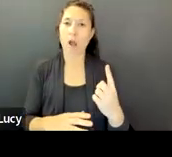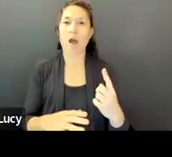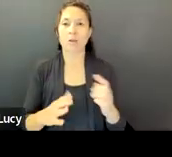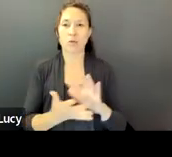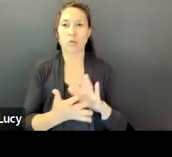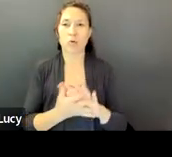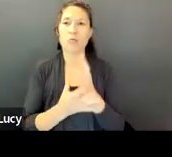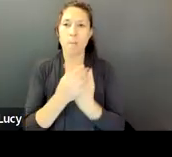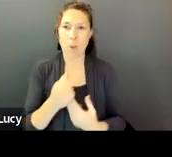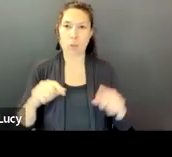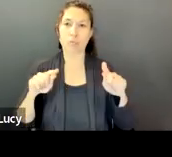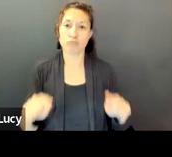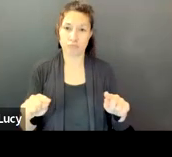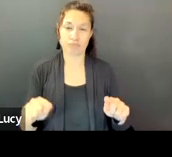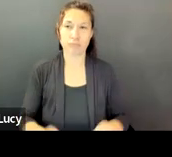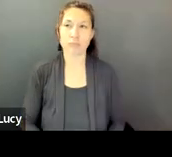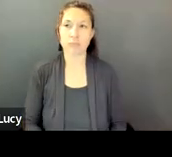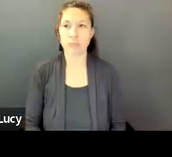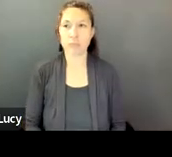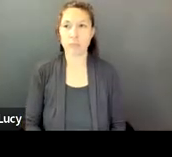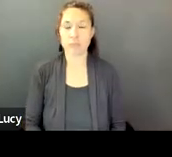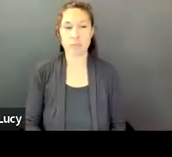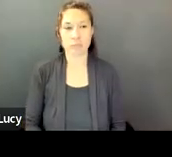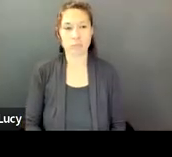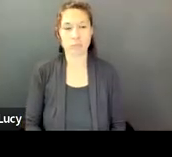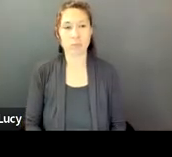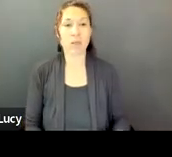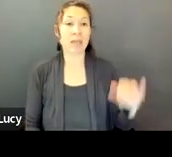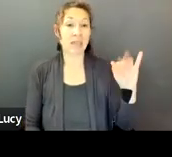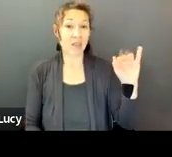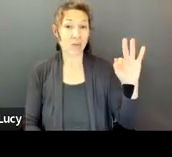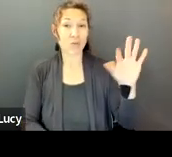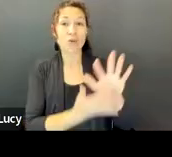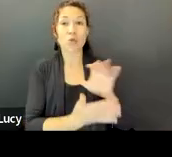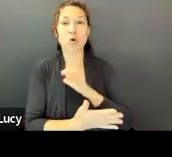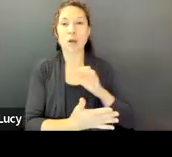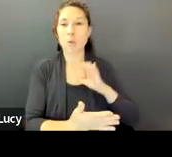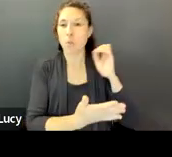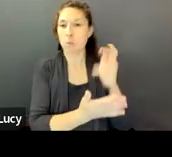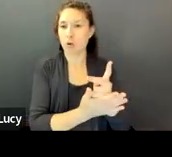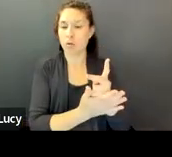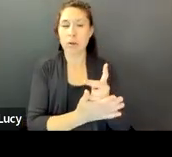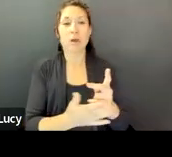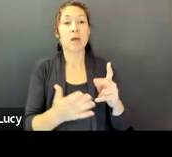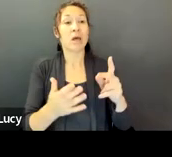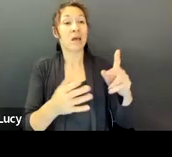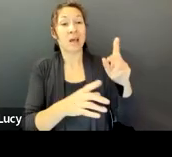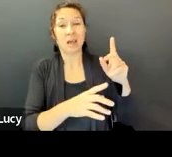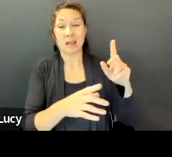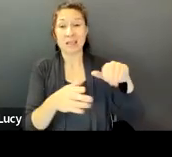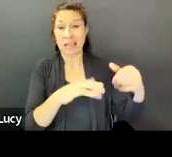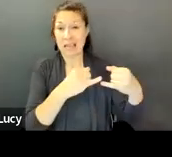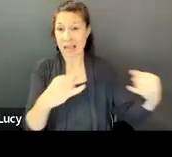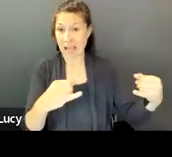combined Shaw-Taylor School, pending school committee approval. The deadline to submit the SOIs is